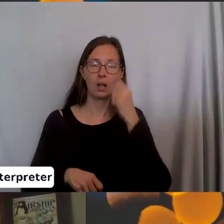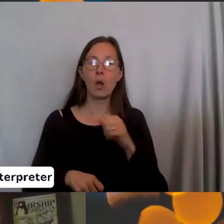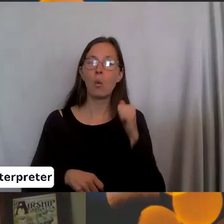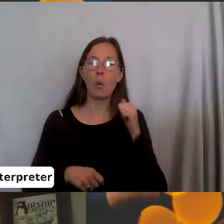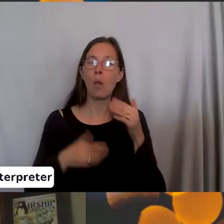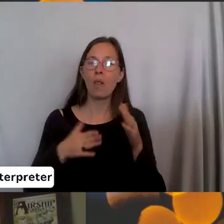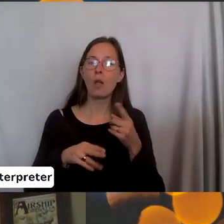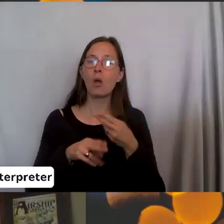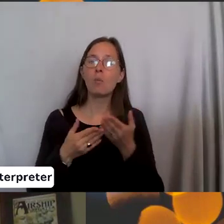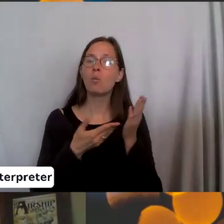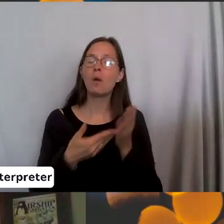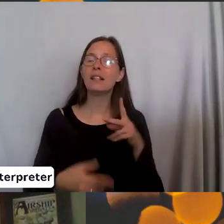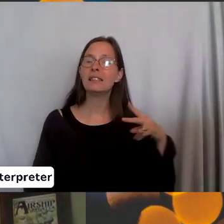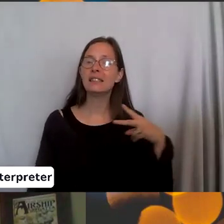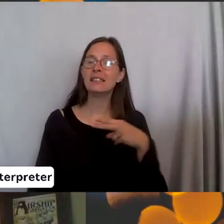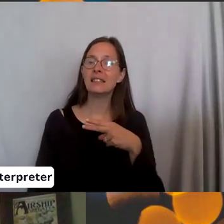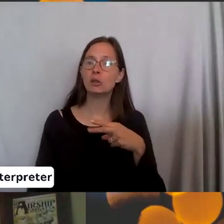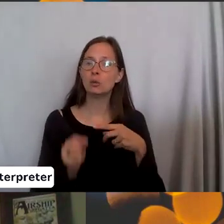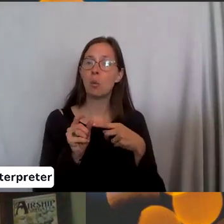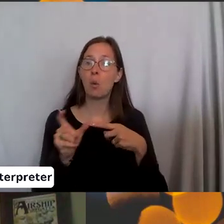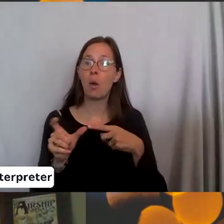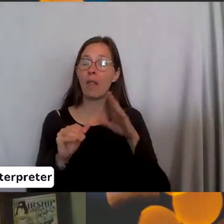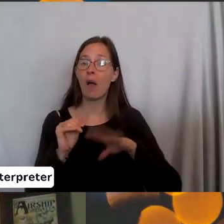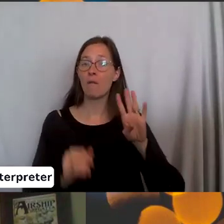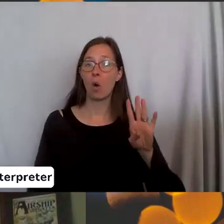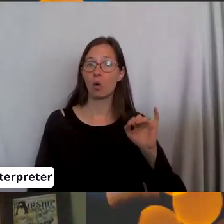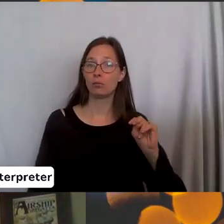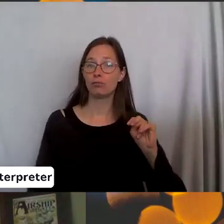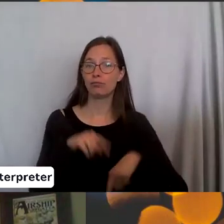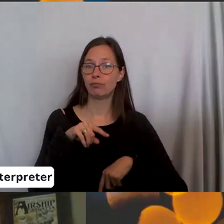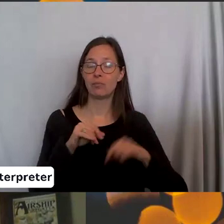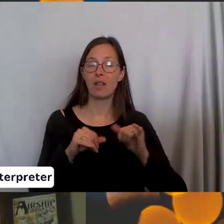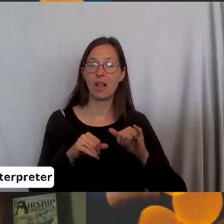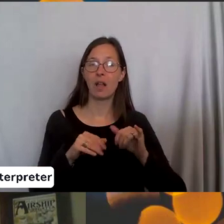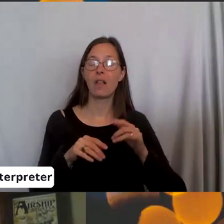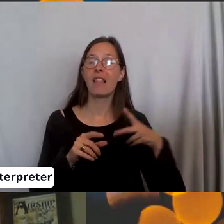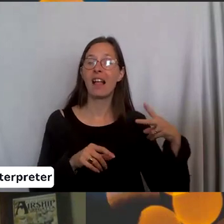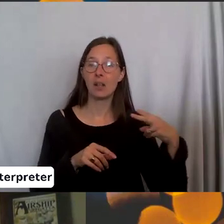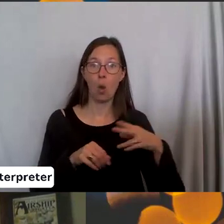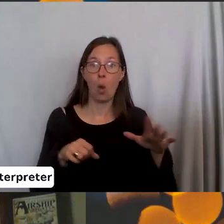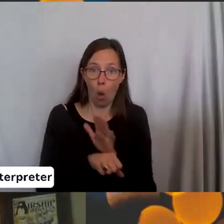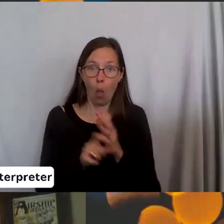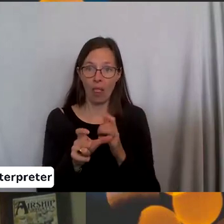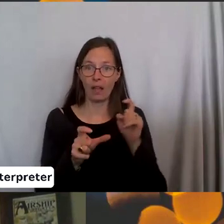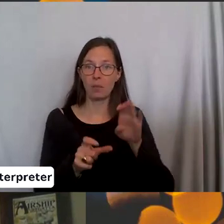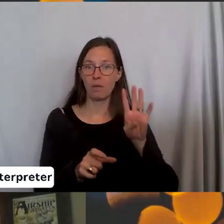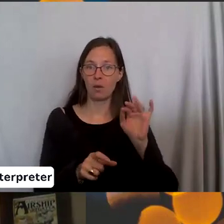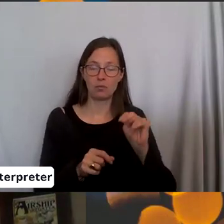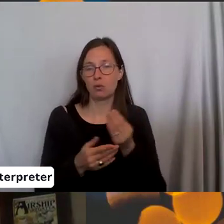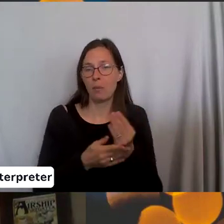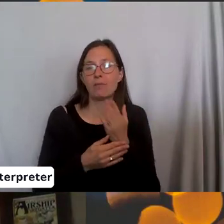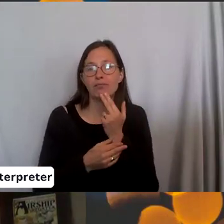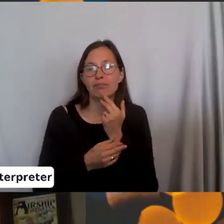bring is scissors longer than four inch long scissors. So like the whole scissor has to be four inches. So you just get little